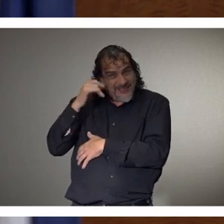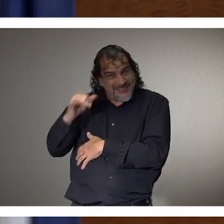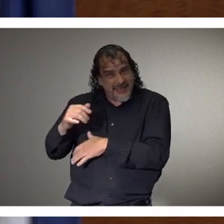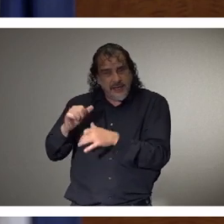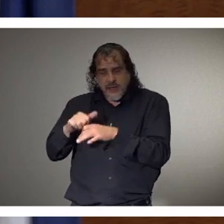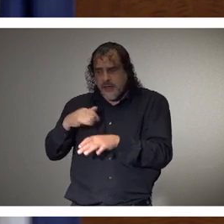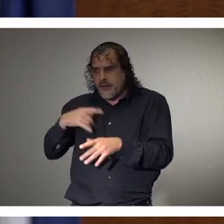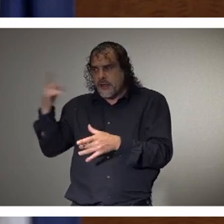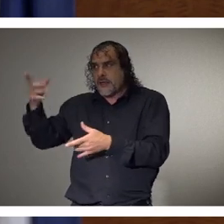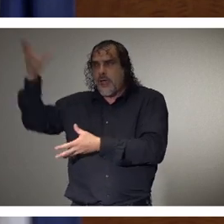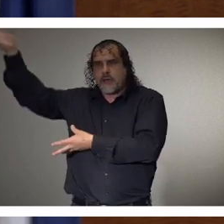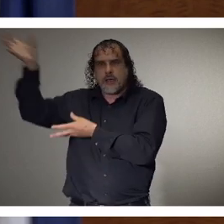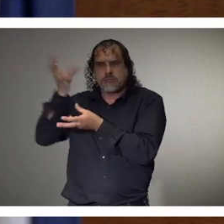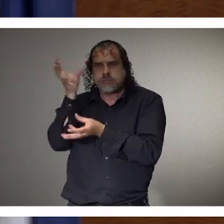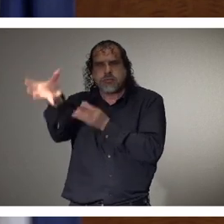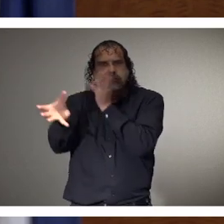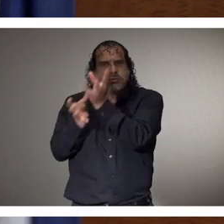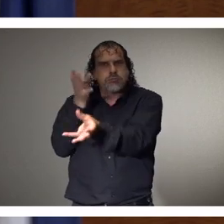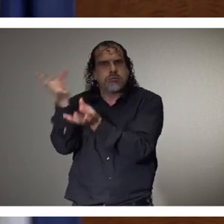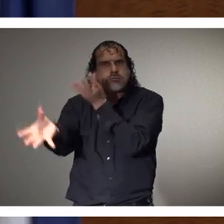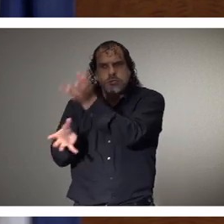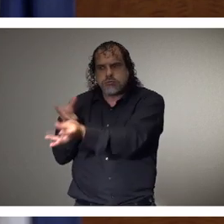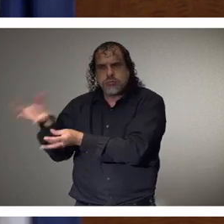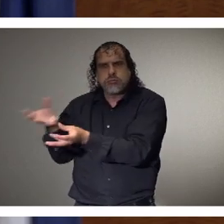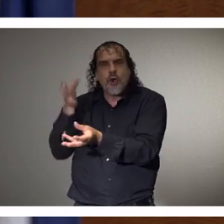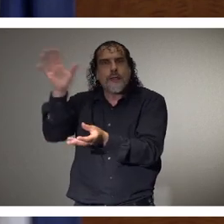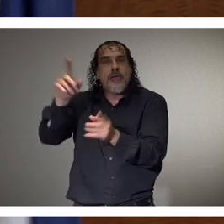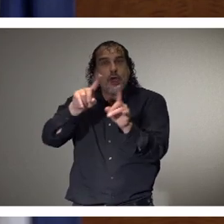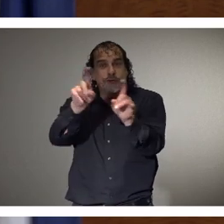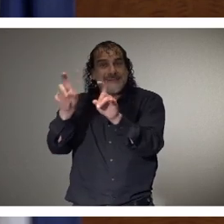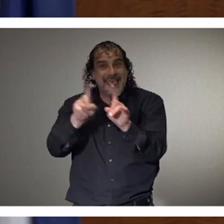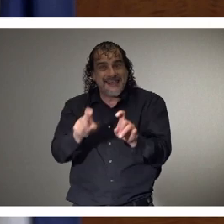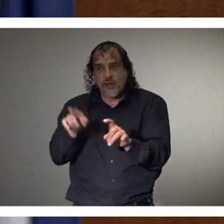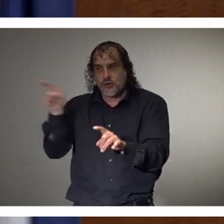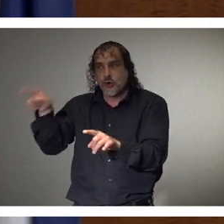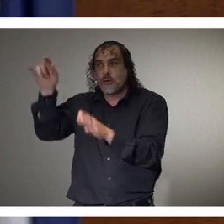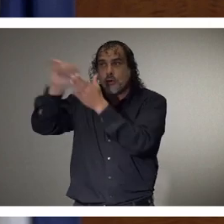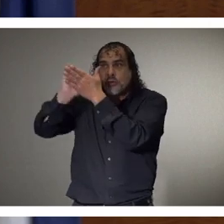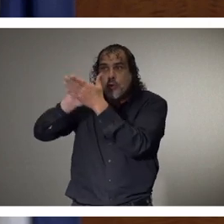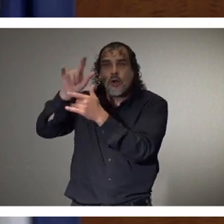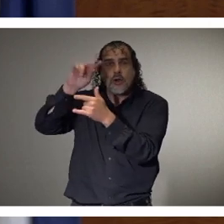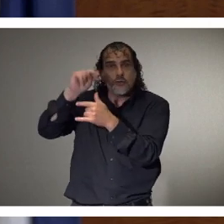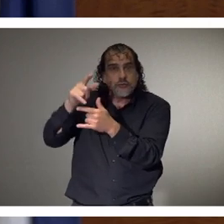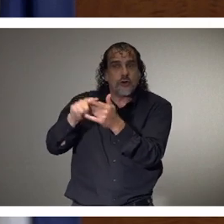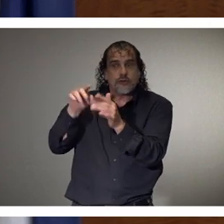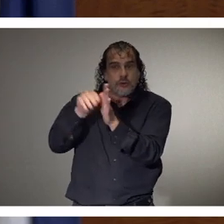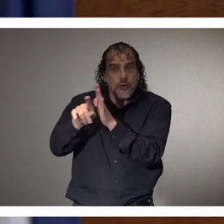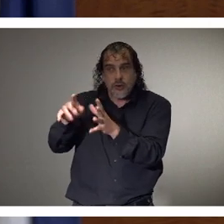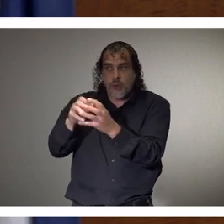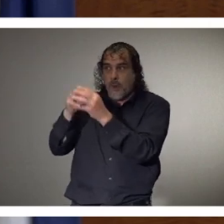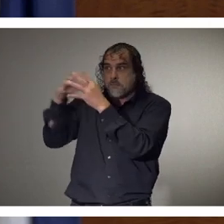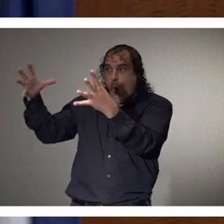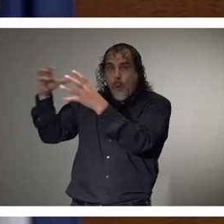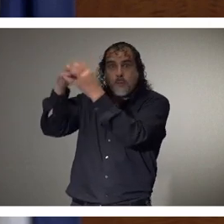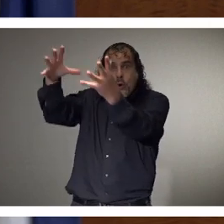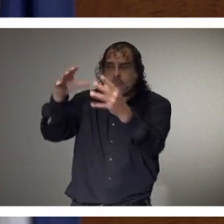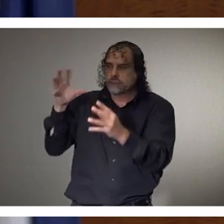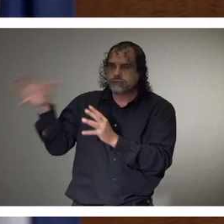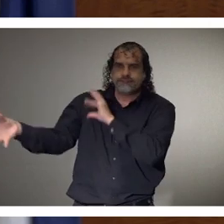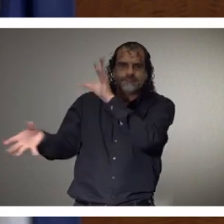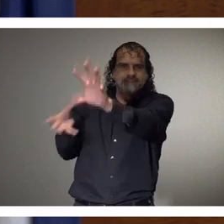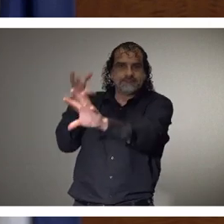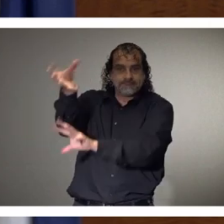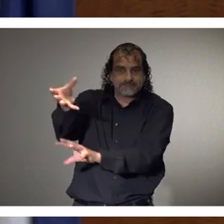really directed many of their testing resources to those areas where those clusters exist. I've got to commend